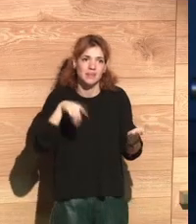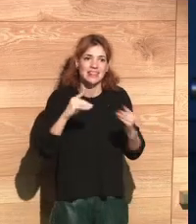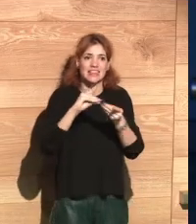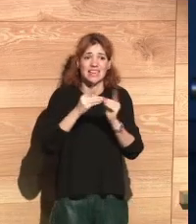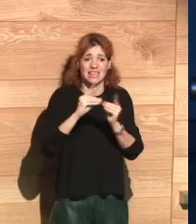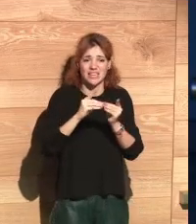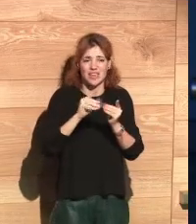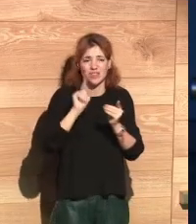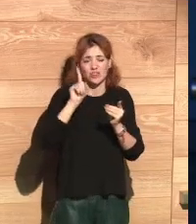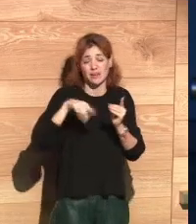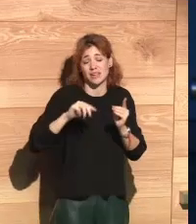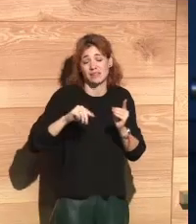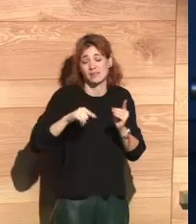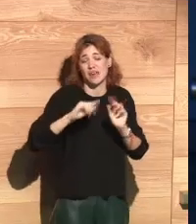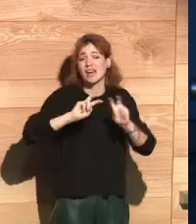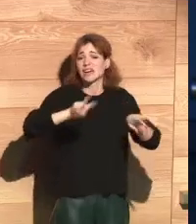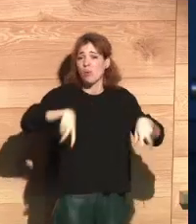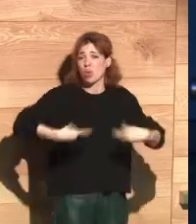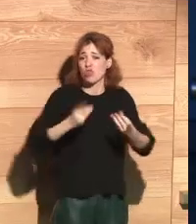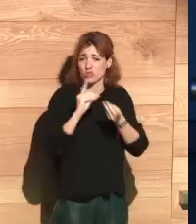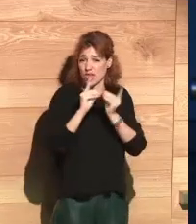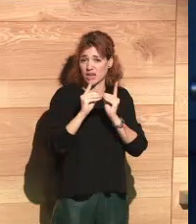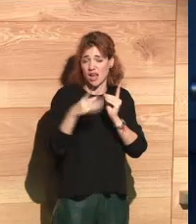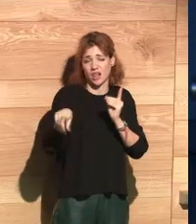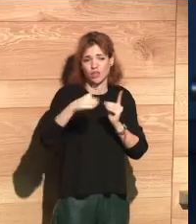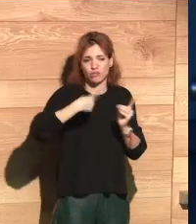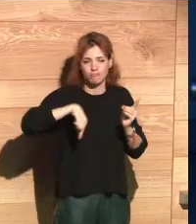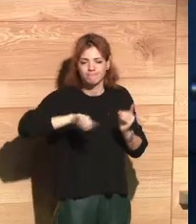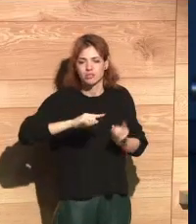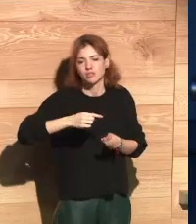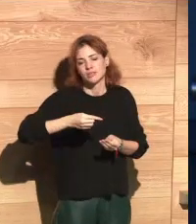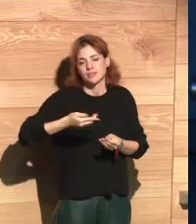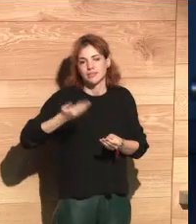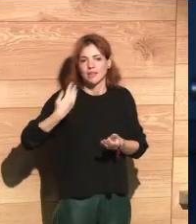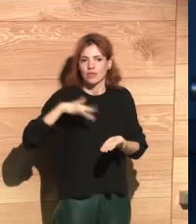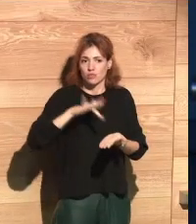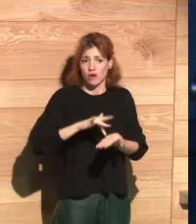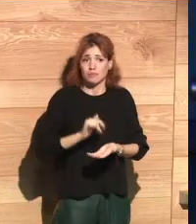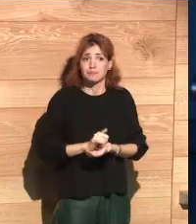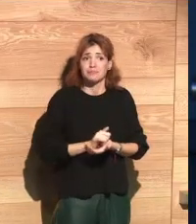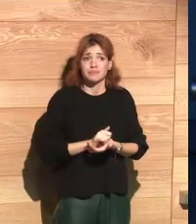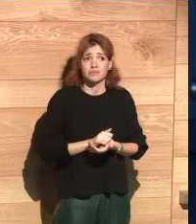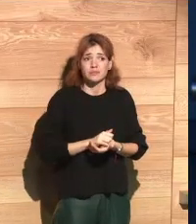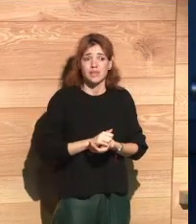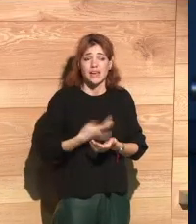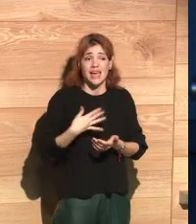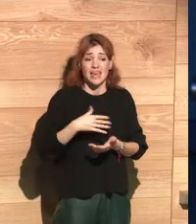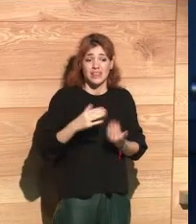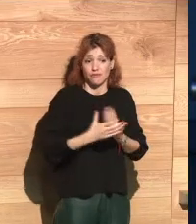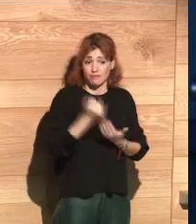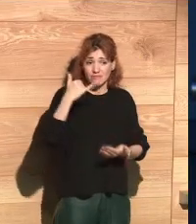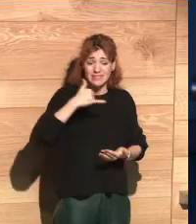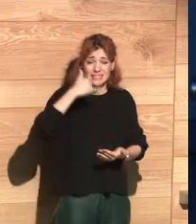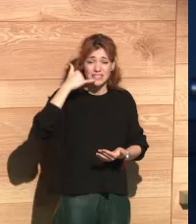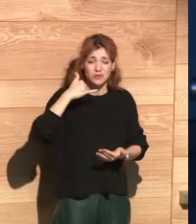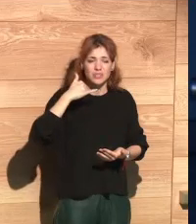digitalization and in the digital revolution that we are experiencing at this moment. Telefonica wants